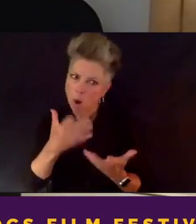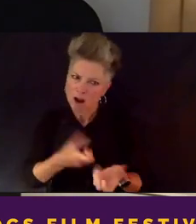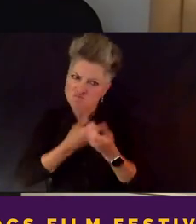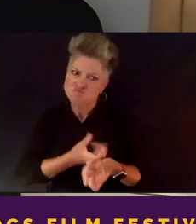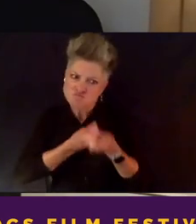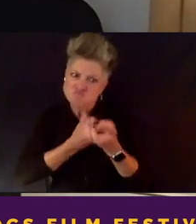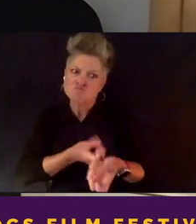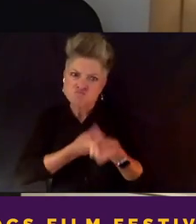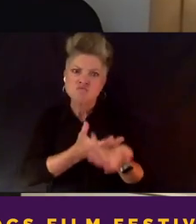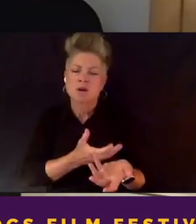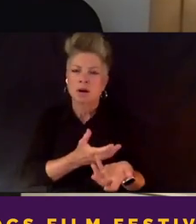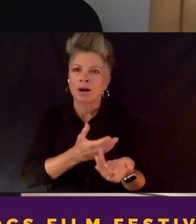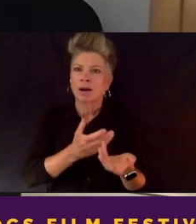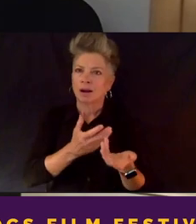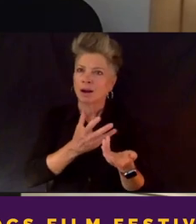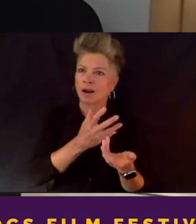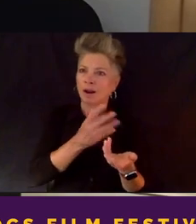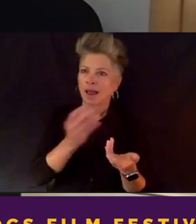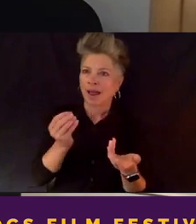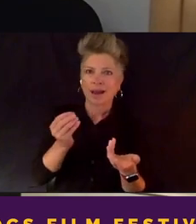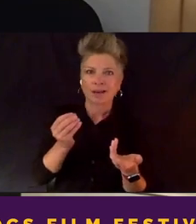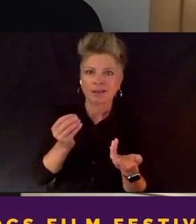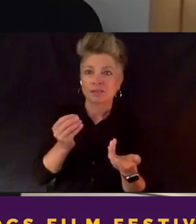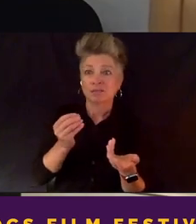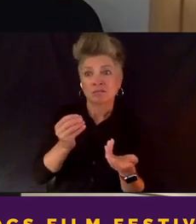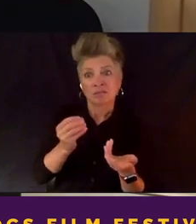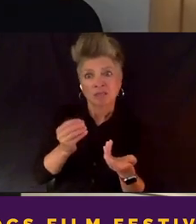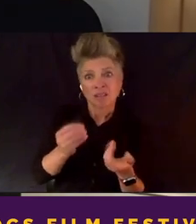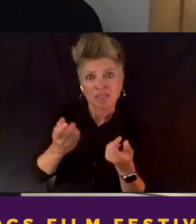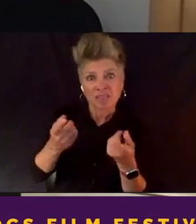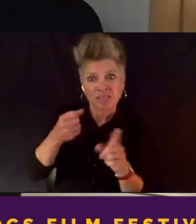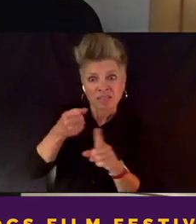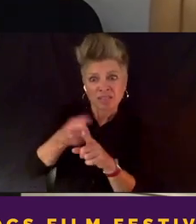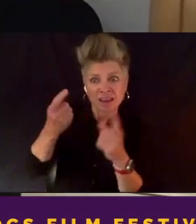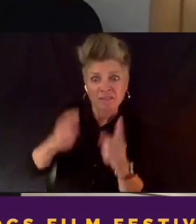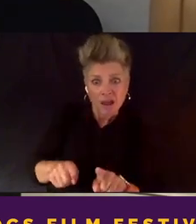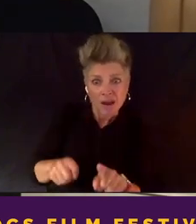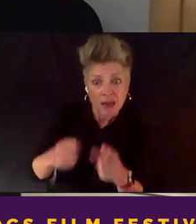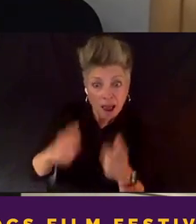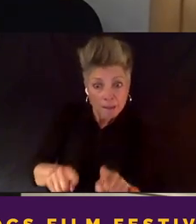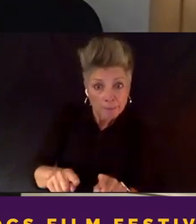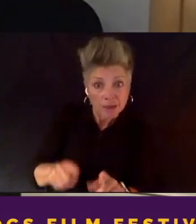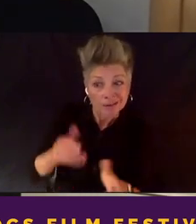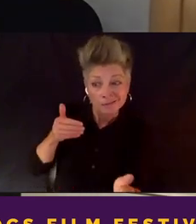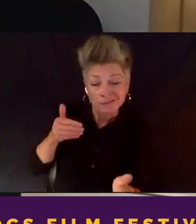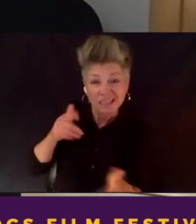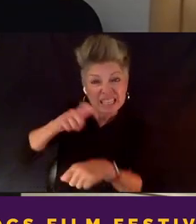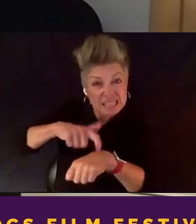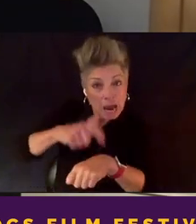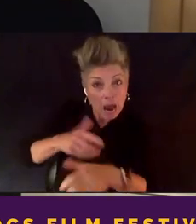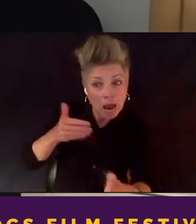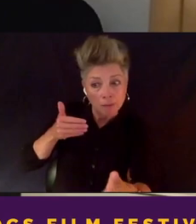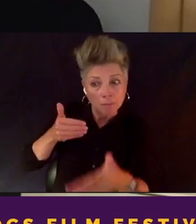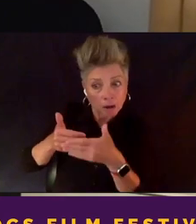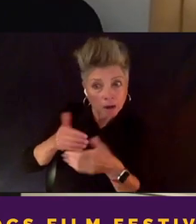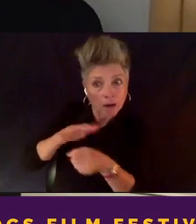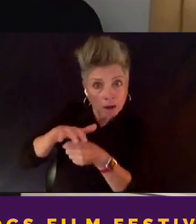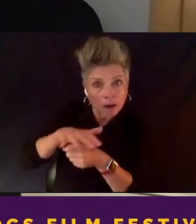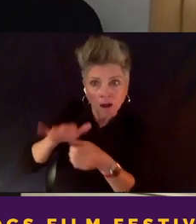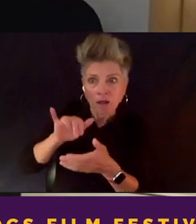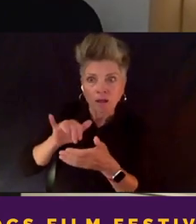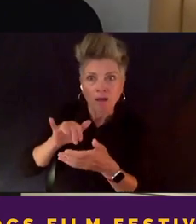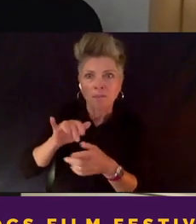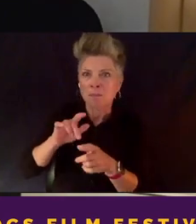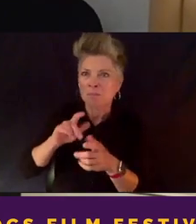so far away from the event that they've thought about what they want to actually share. So we're in that spot where everyone was very hesitant,